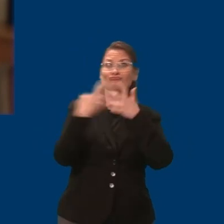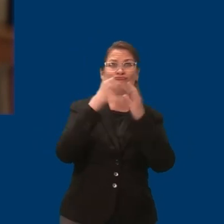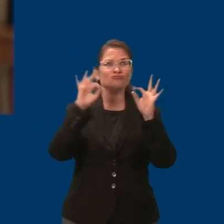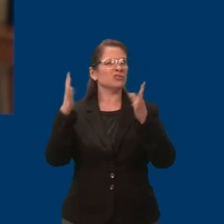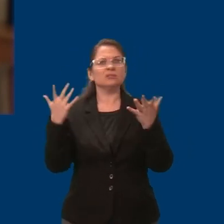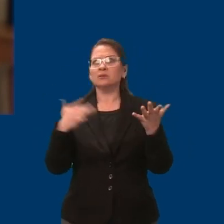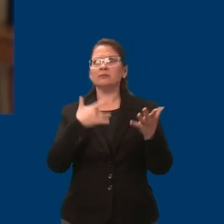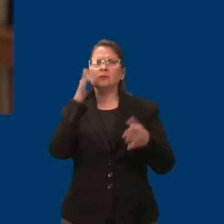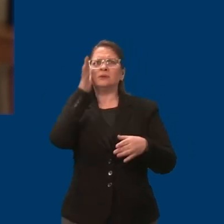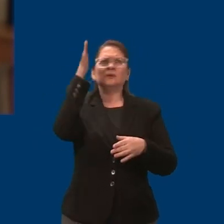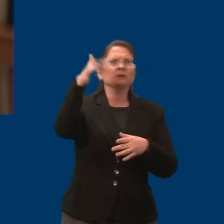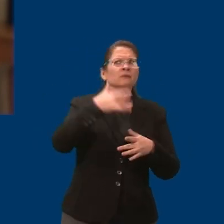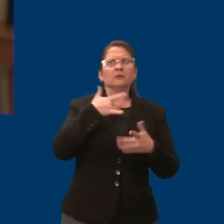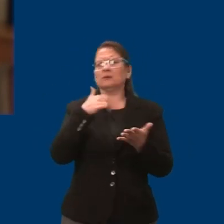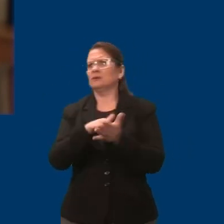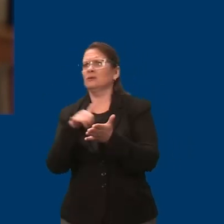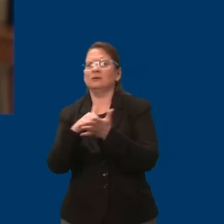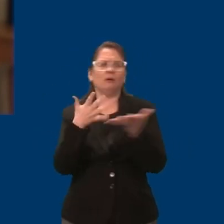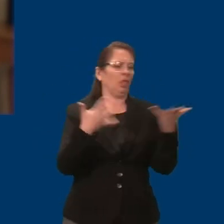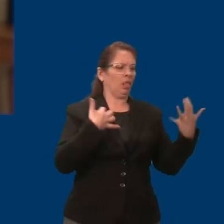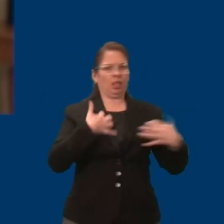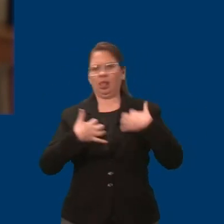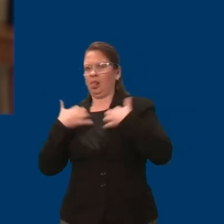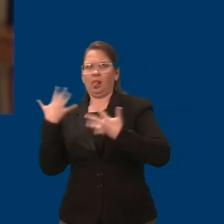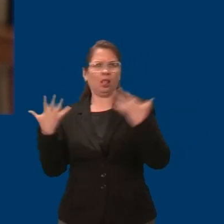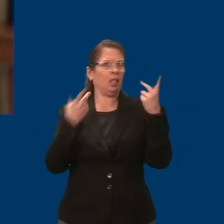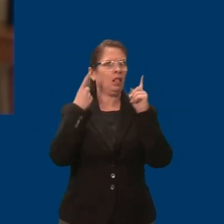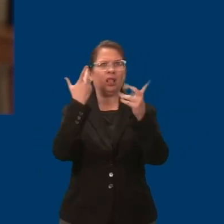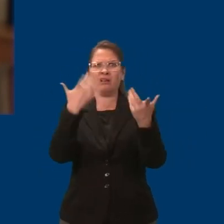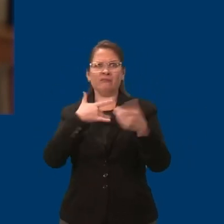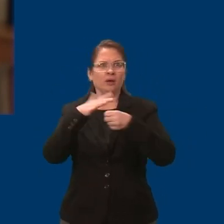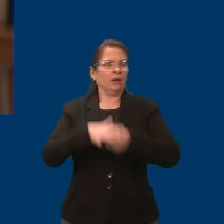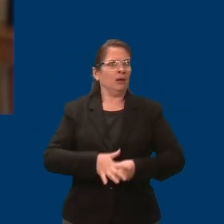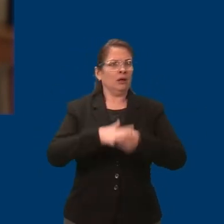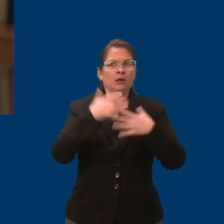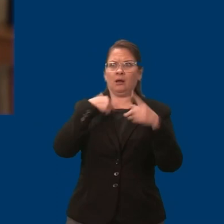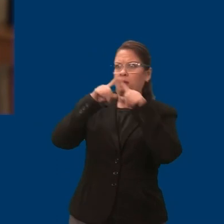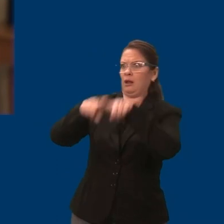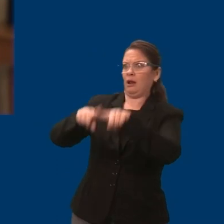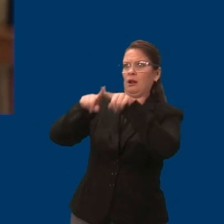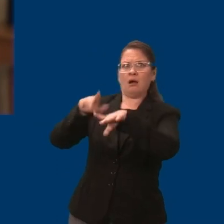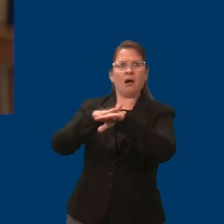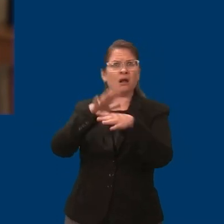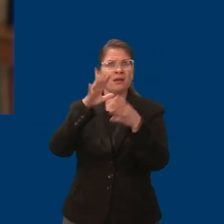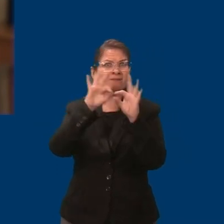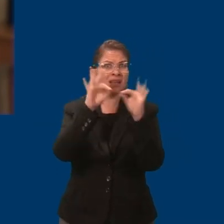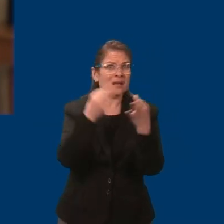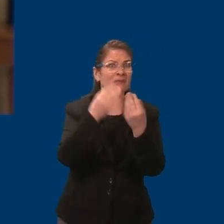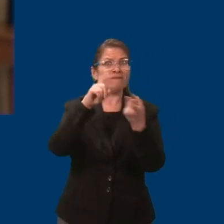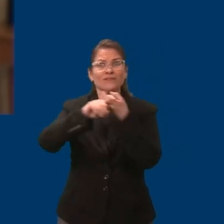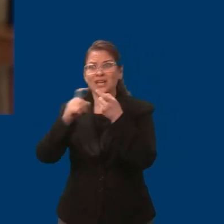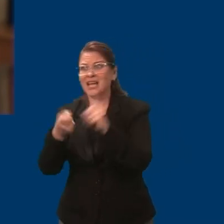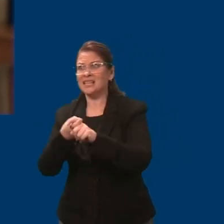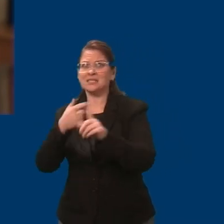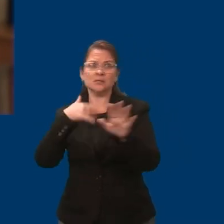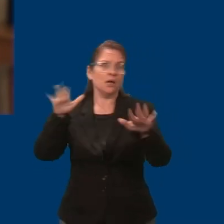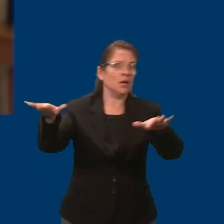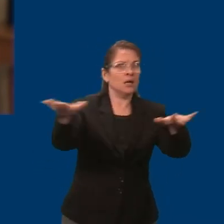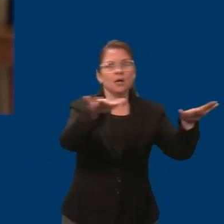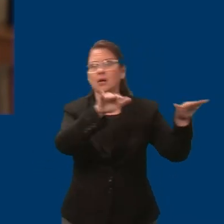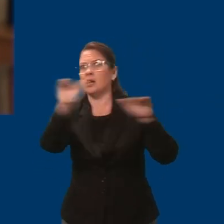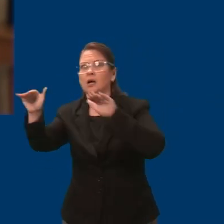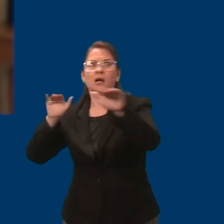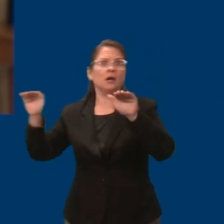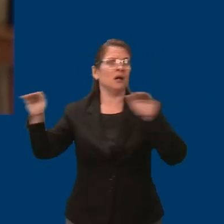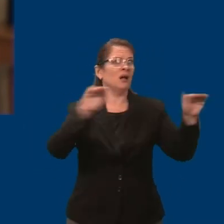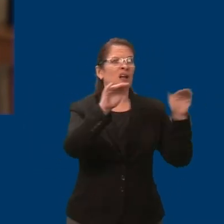Planning for employment, time with family and friends, or getting involved in our communities has been set aside because